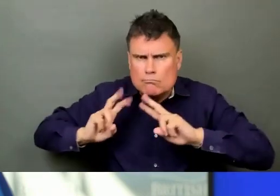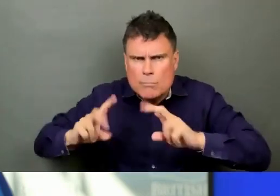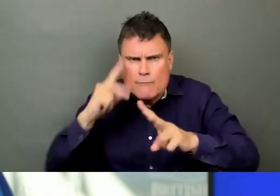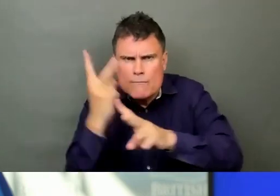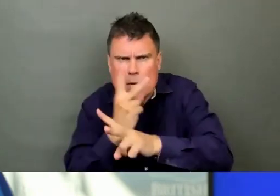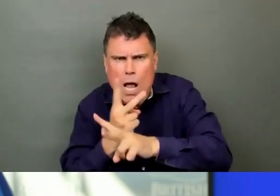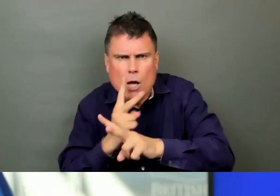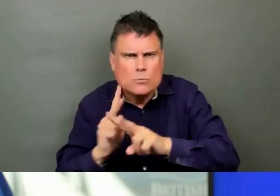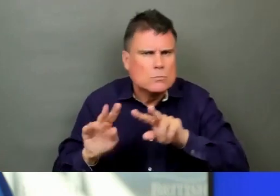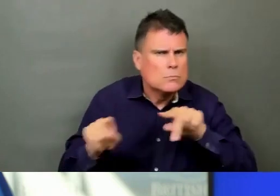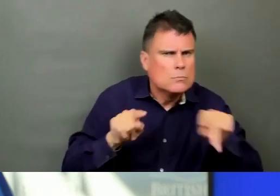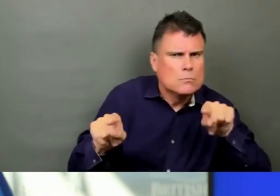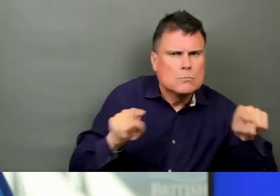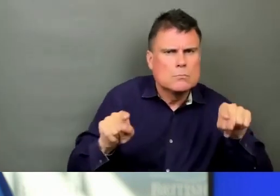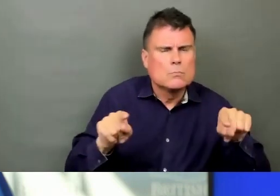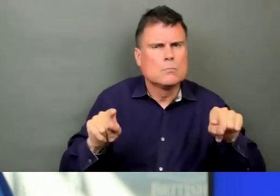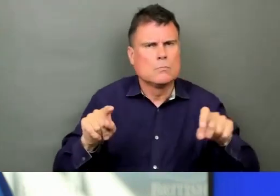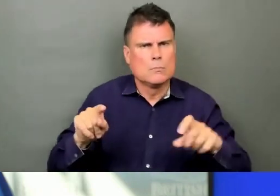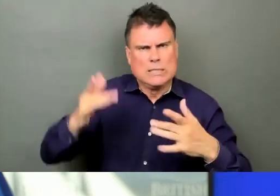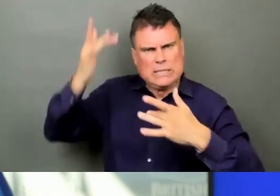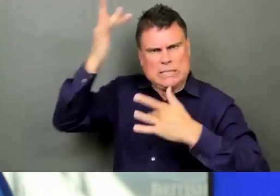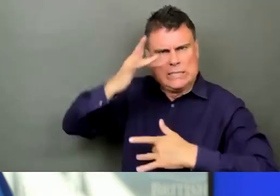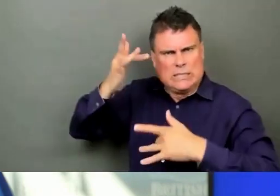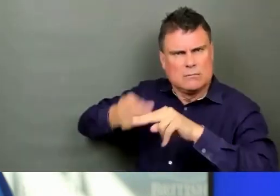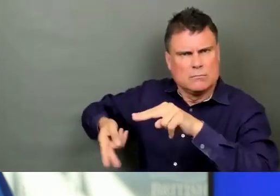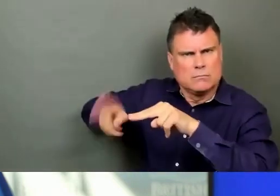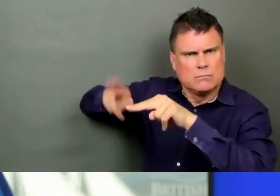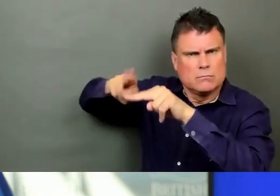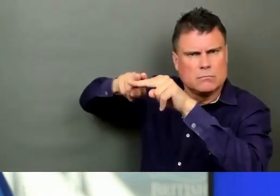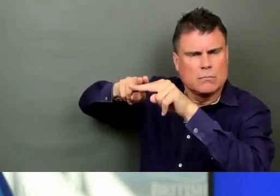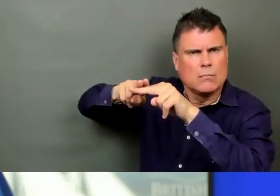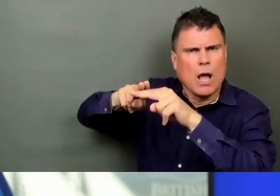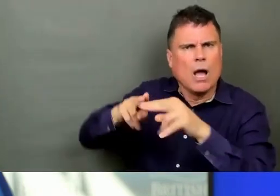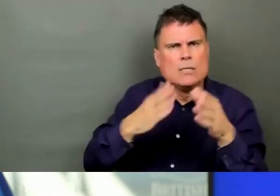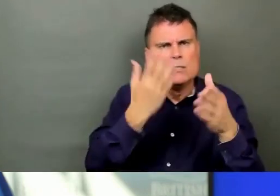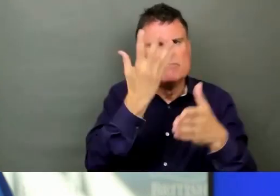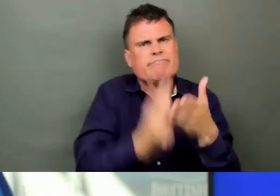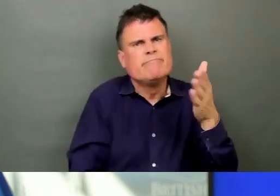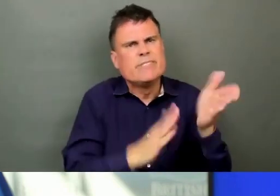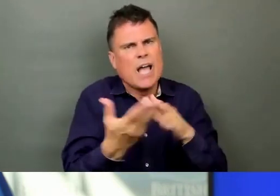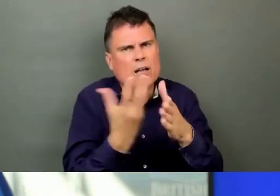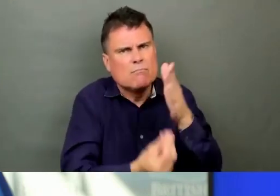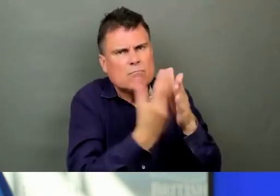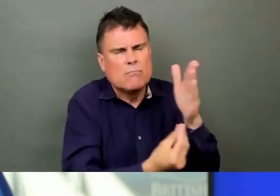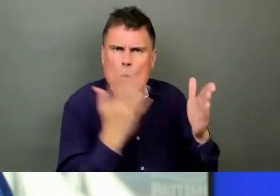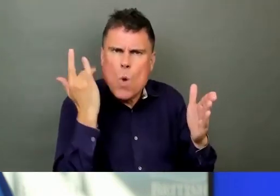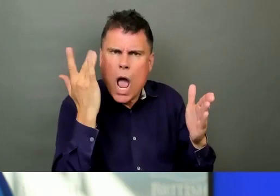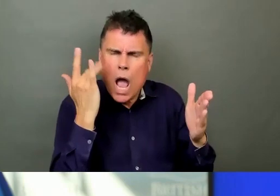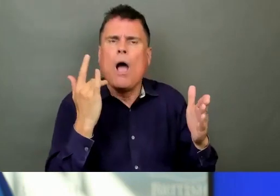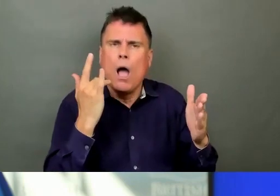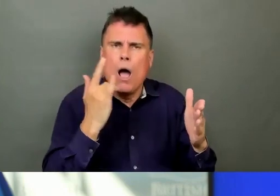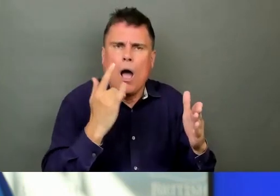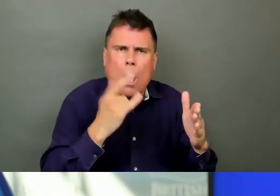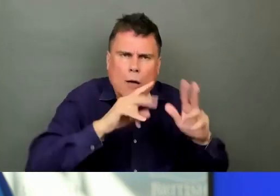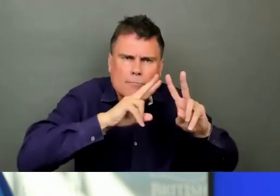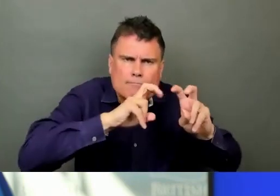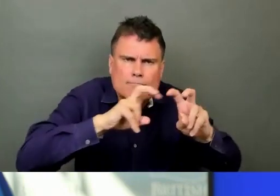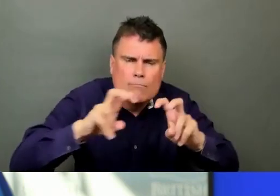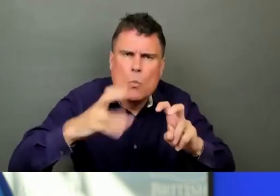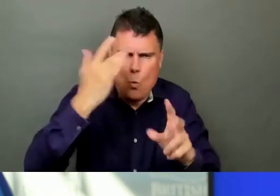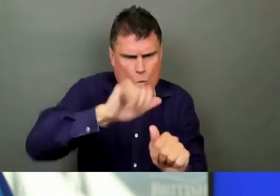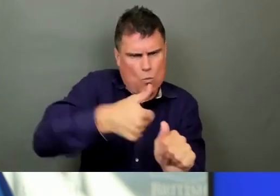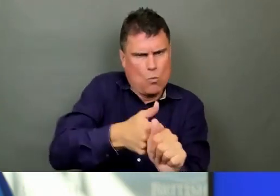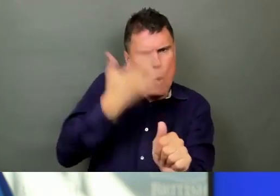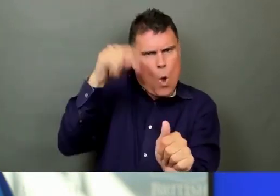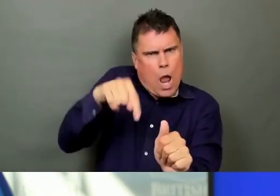we've provided through BCEHS in terms of the number of heat-related calls and so on. And I'll ask Dr. Henderson to follow up on the details of that